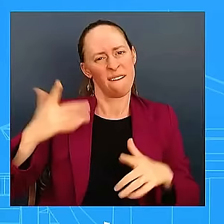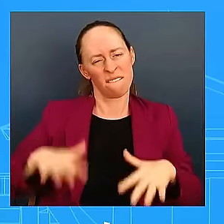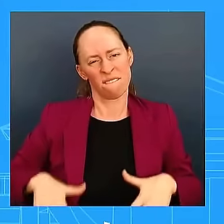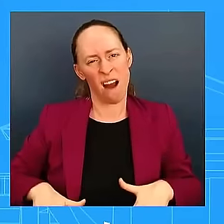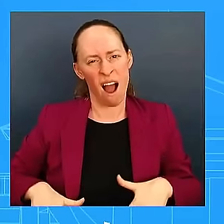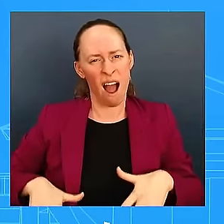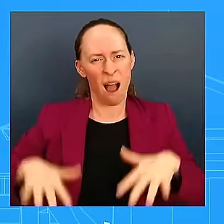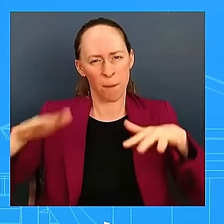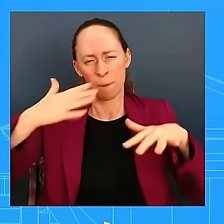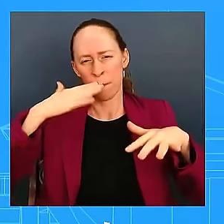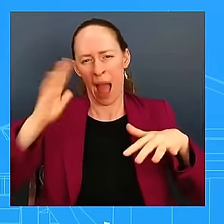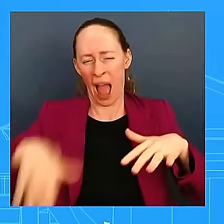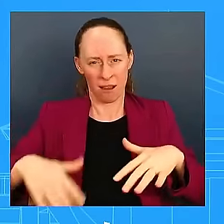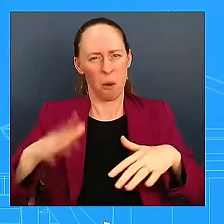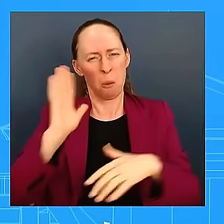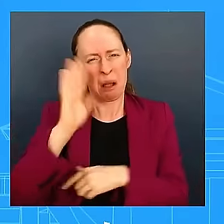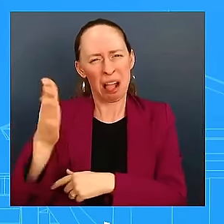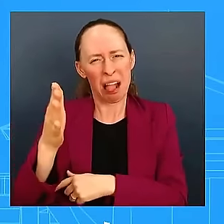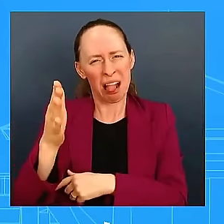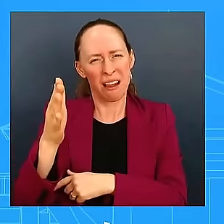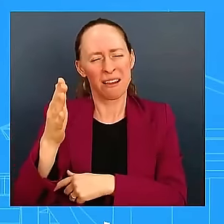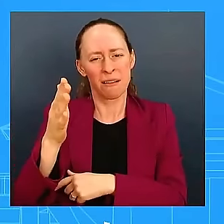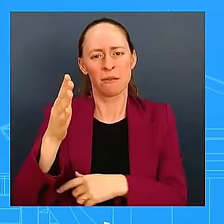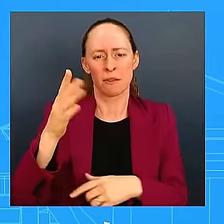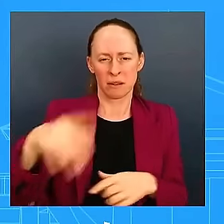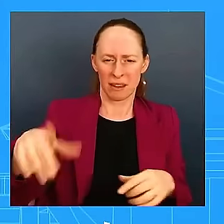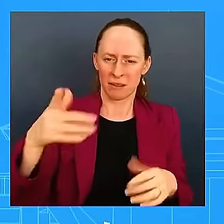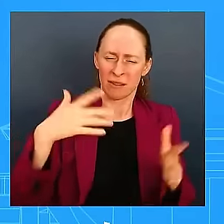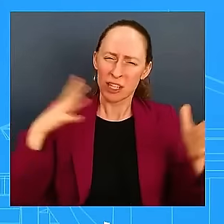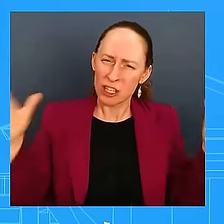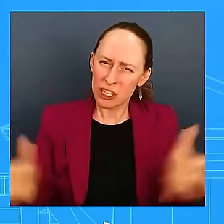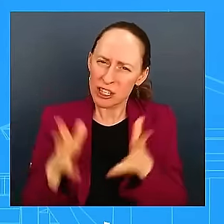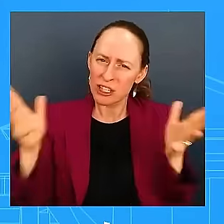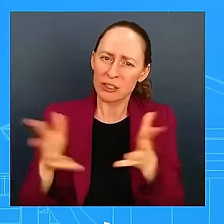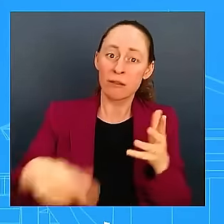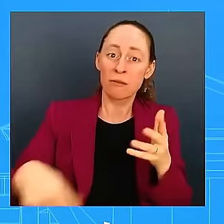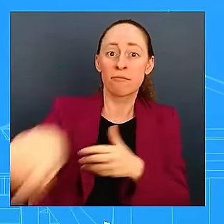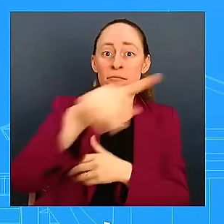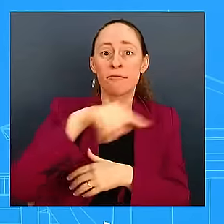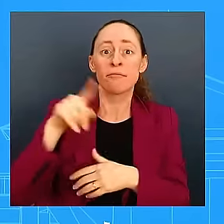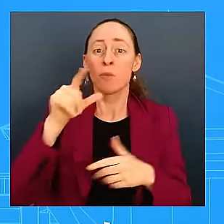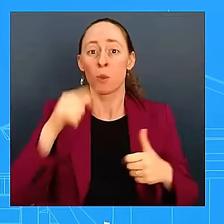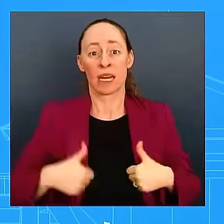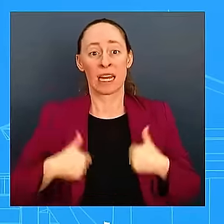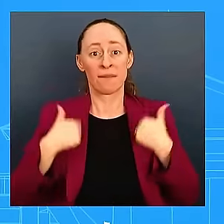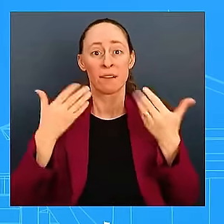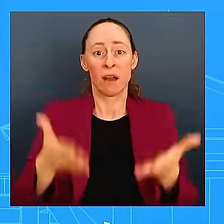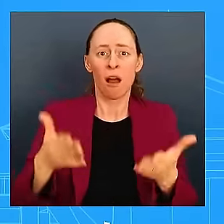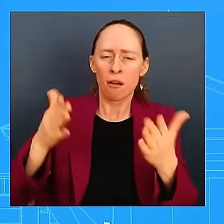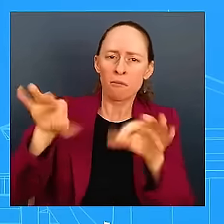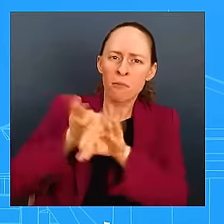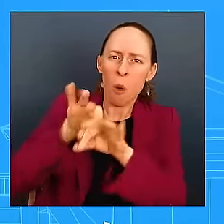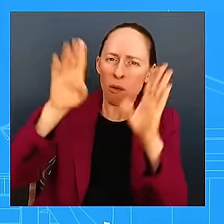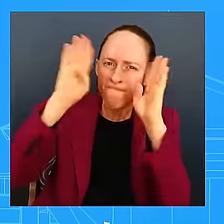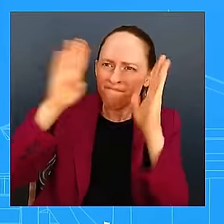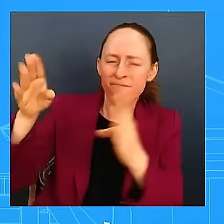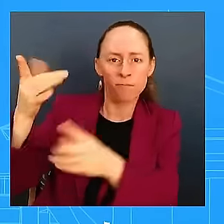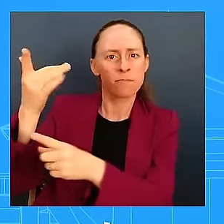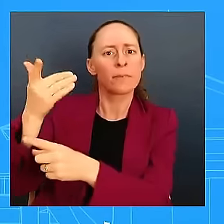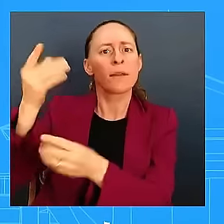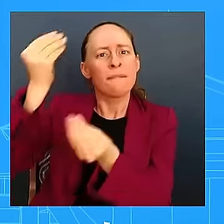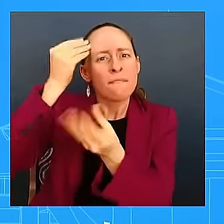pay attention to their local officials. They are going to have the best information on the specific risks where you are at.